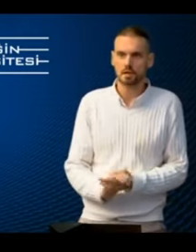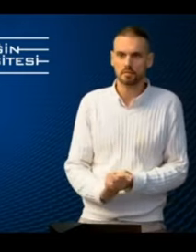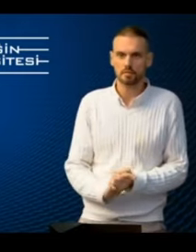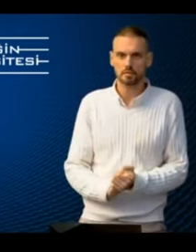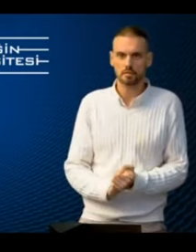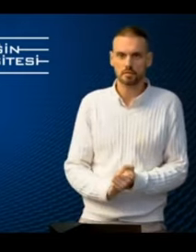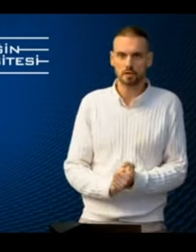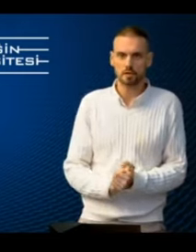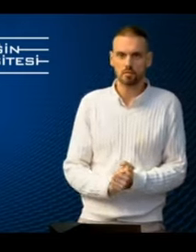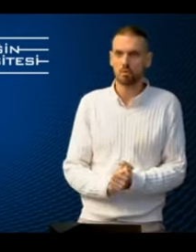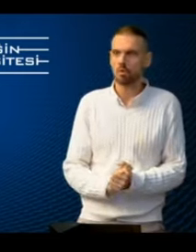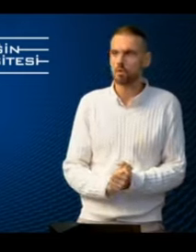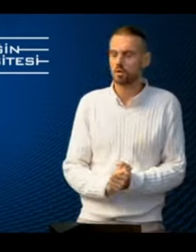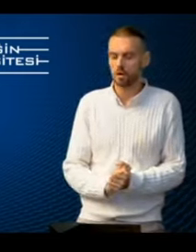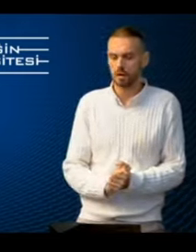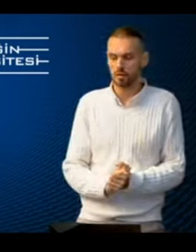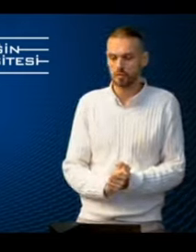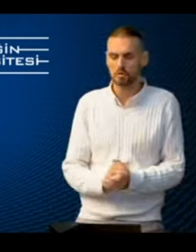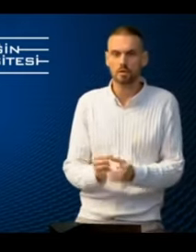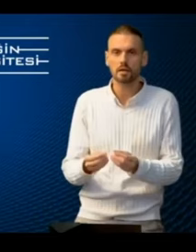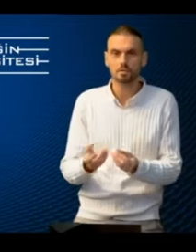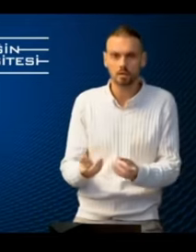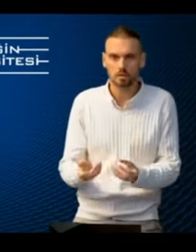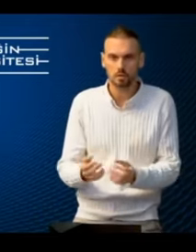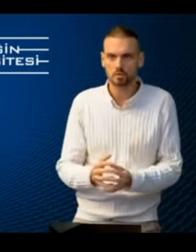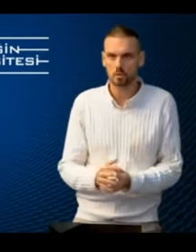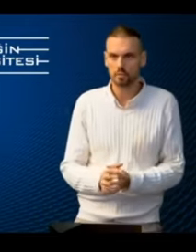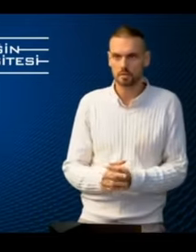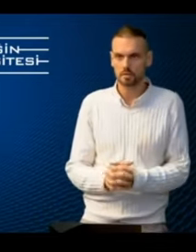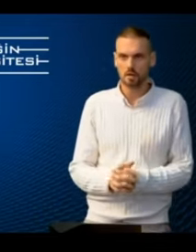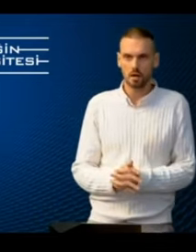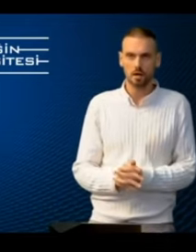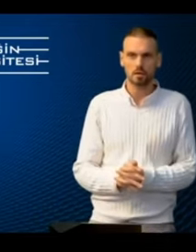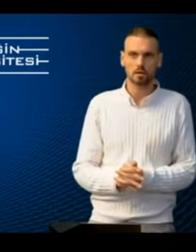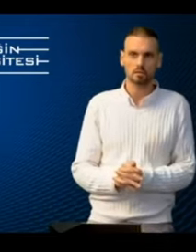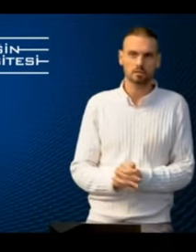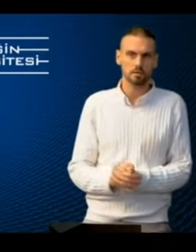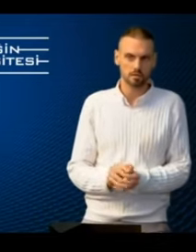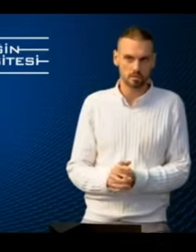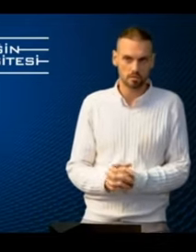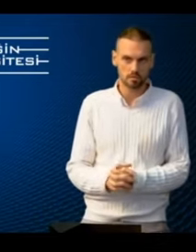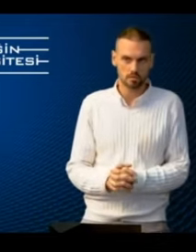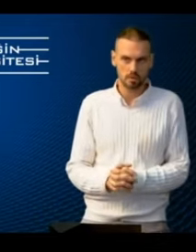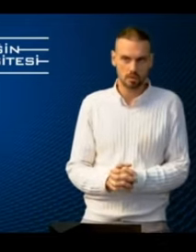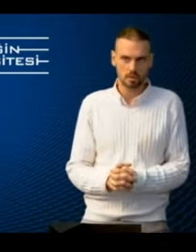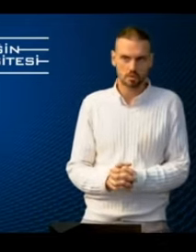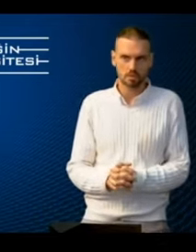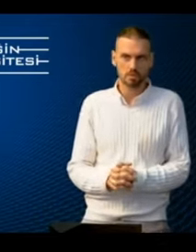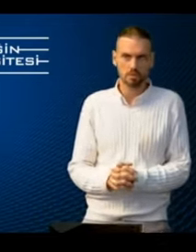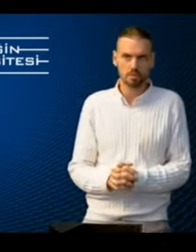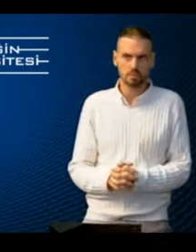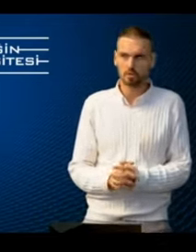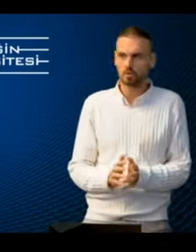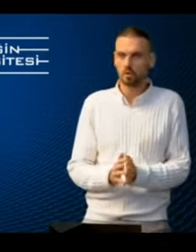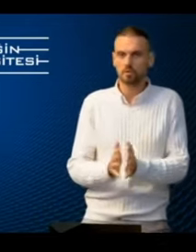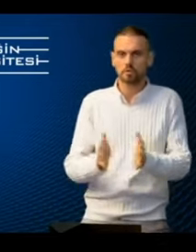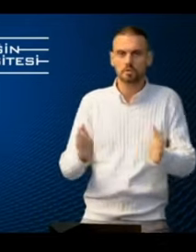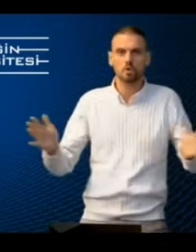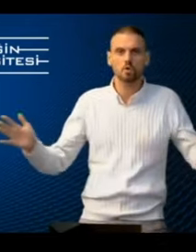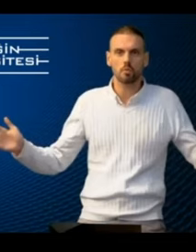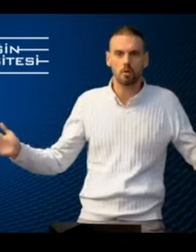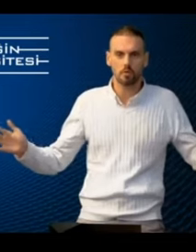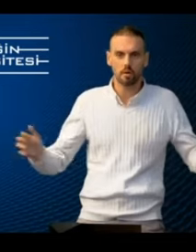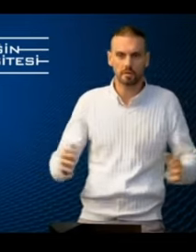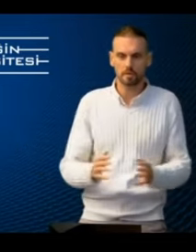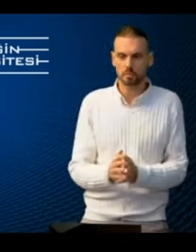these less evident, more granular topics are not introduced. So if you think about all of